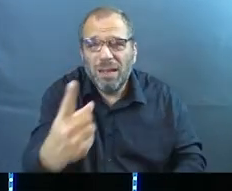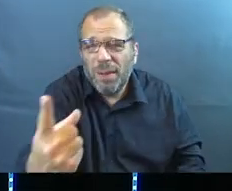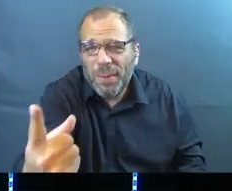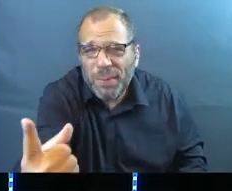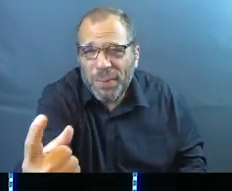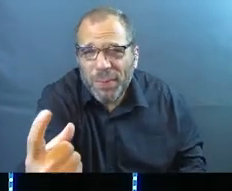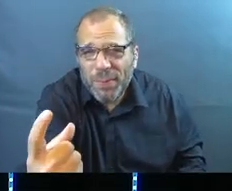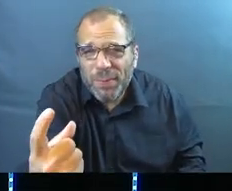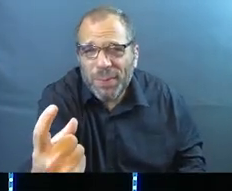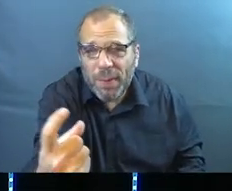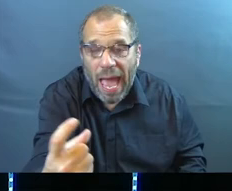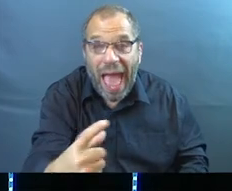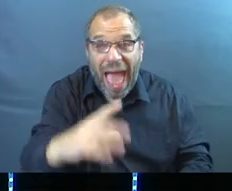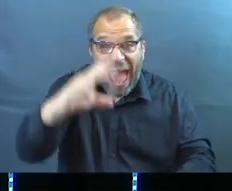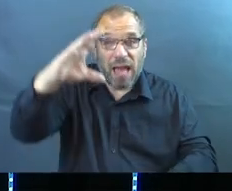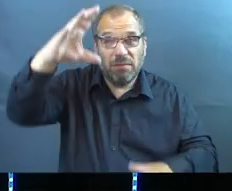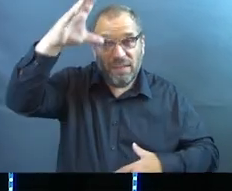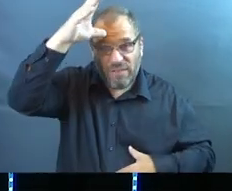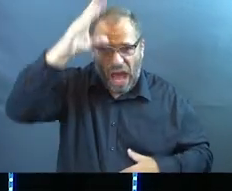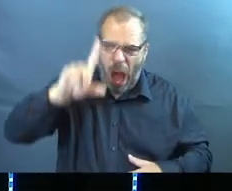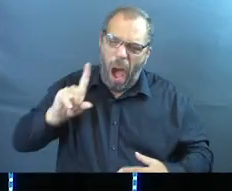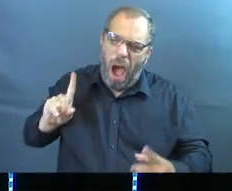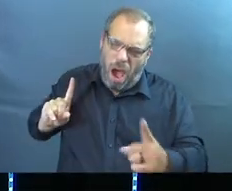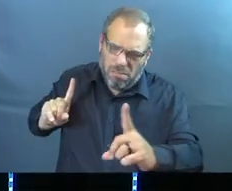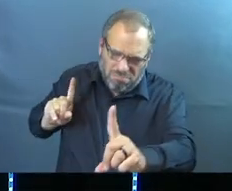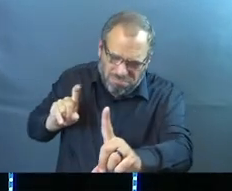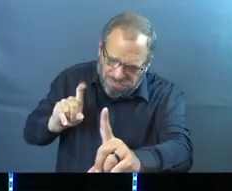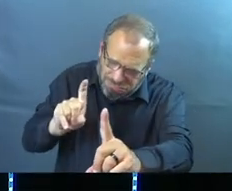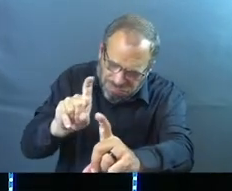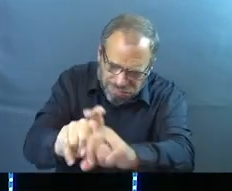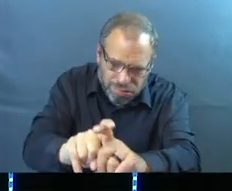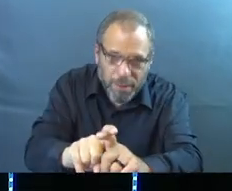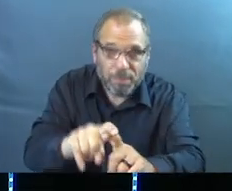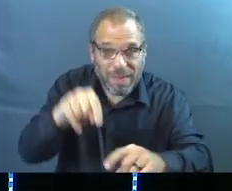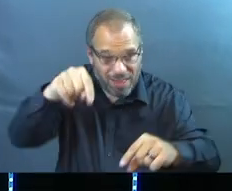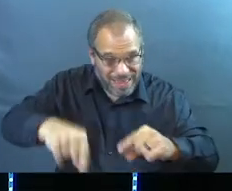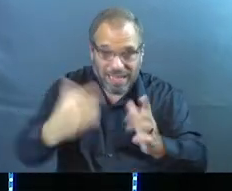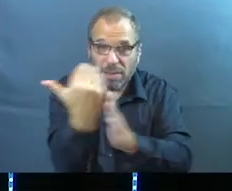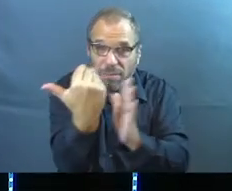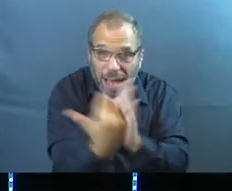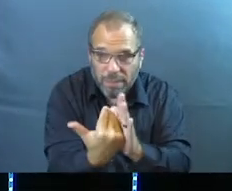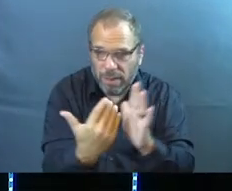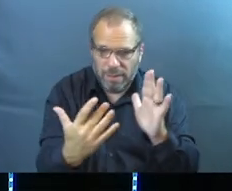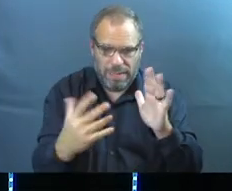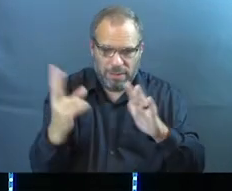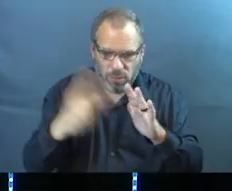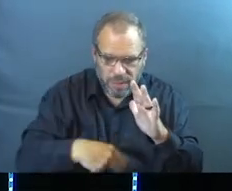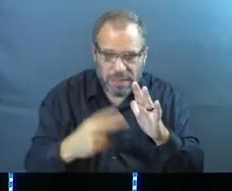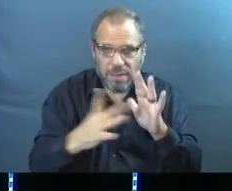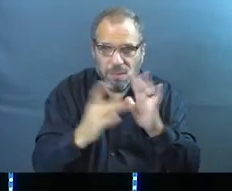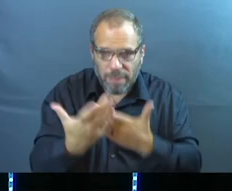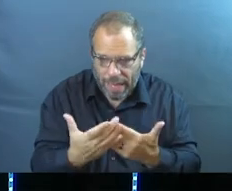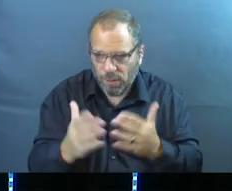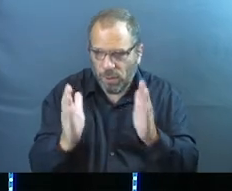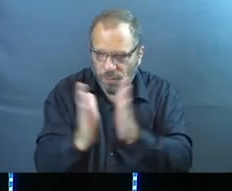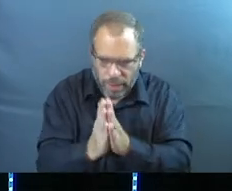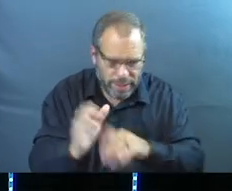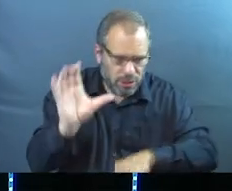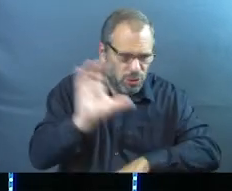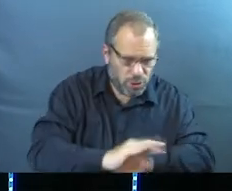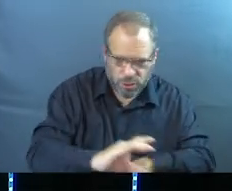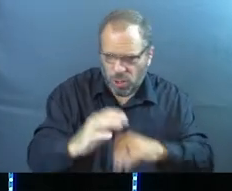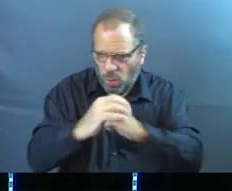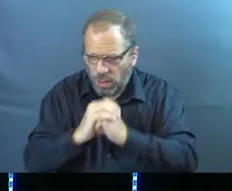and this whole series we're talking about all these things that we should be doing right like Bible reading and praying and going to church and